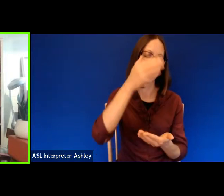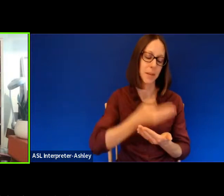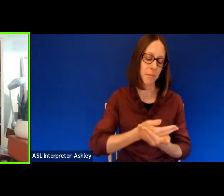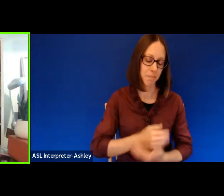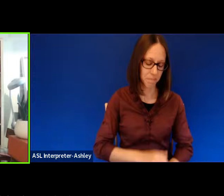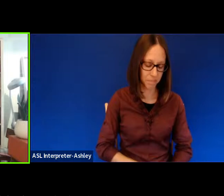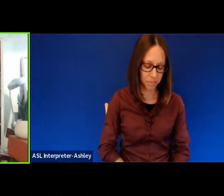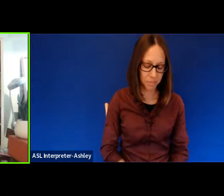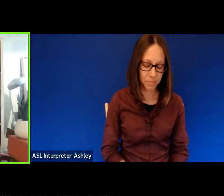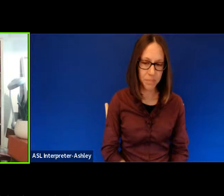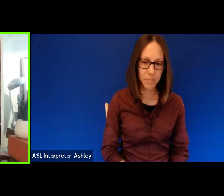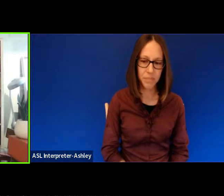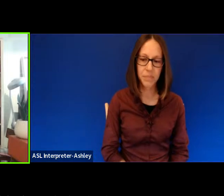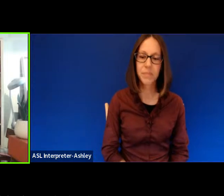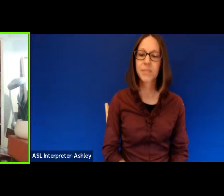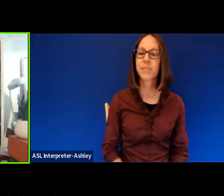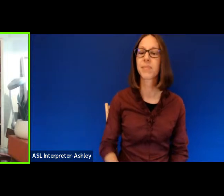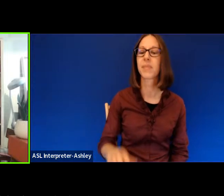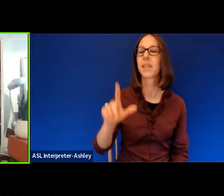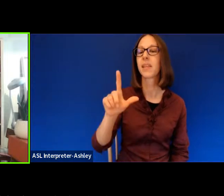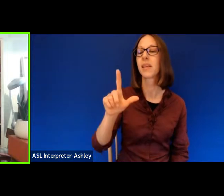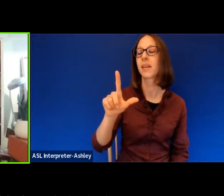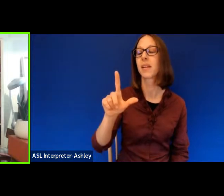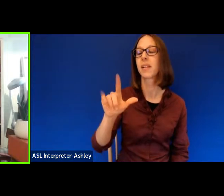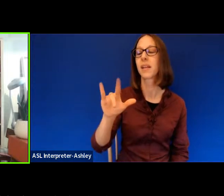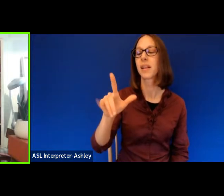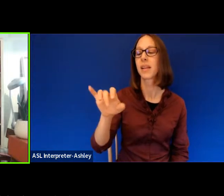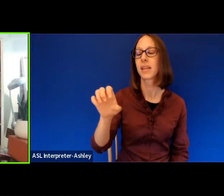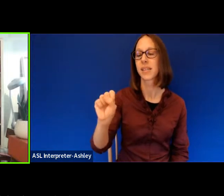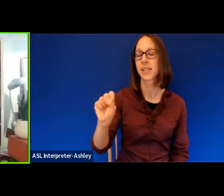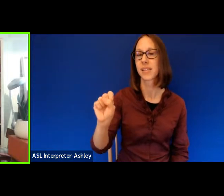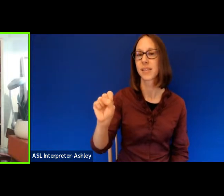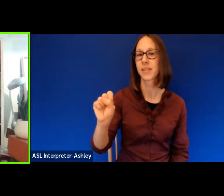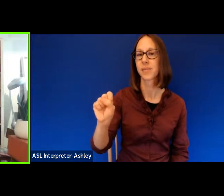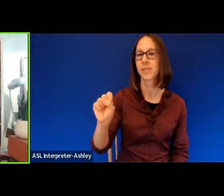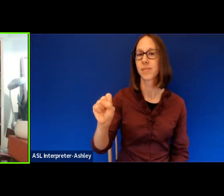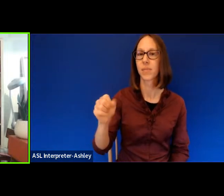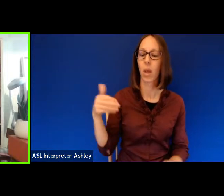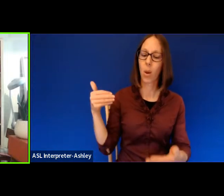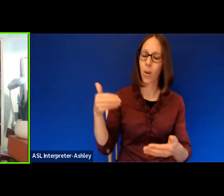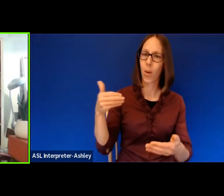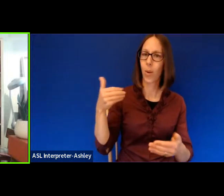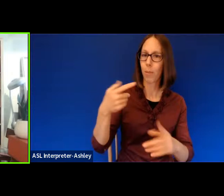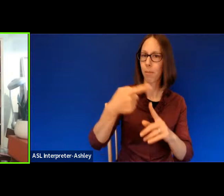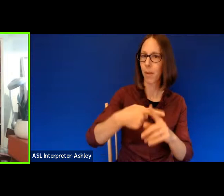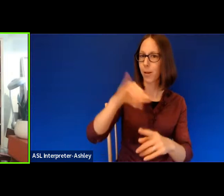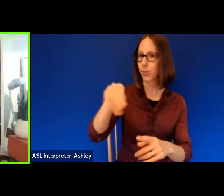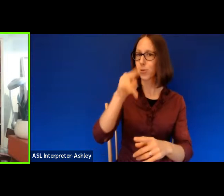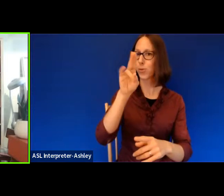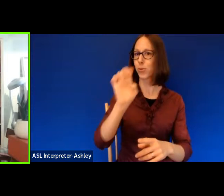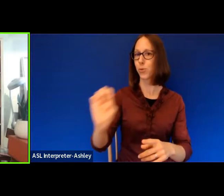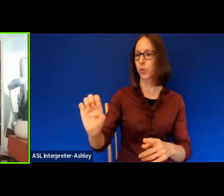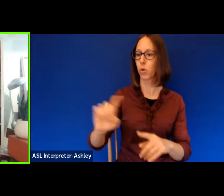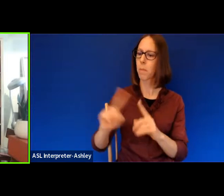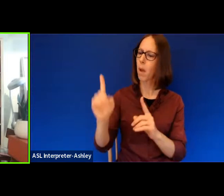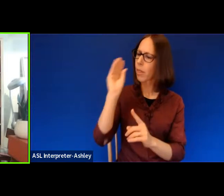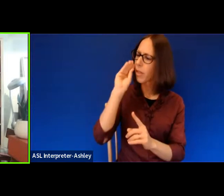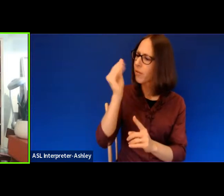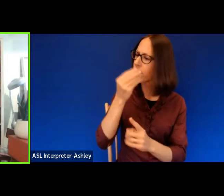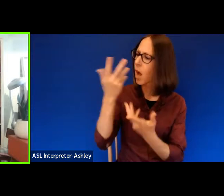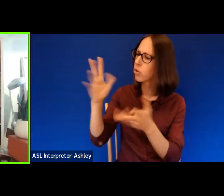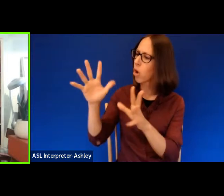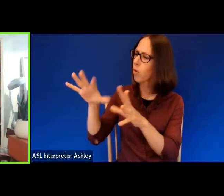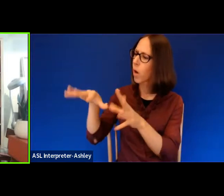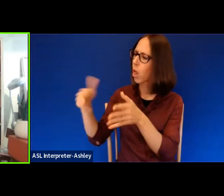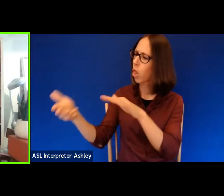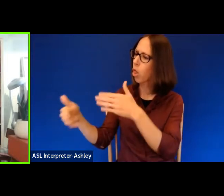Lillies. Almost June, yet the blooms are already done here among my grandfather